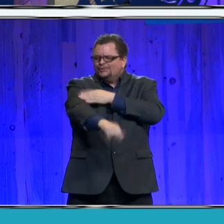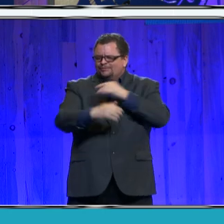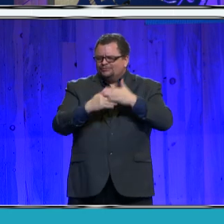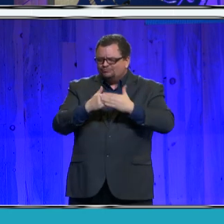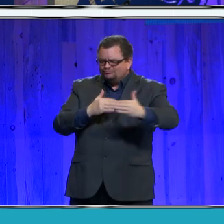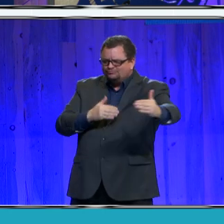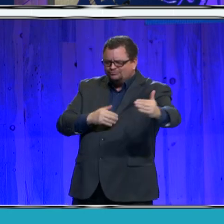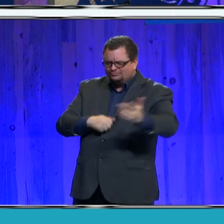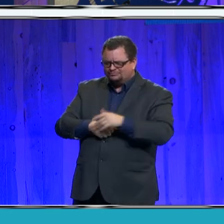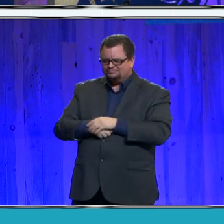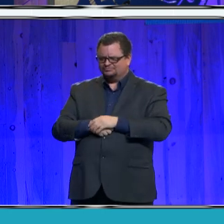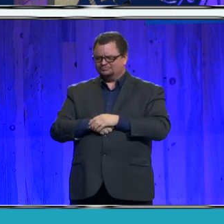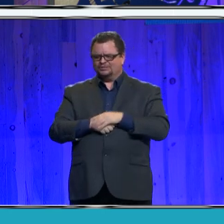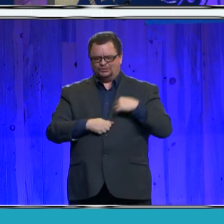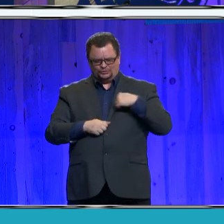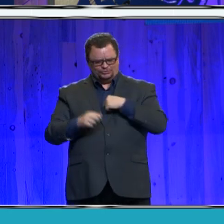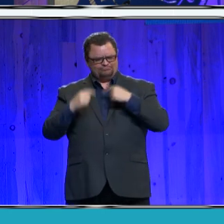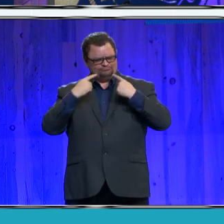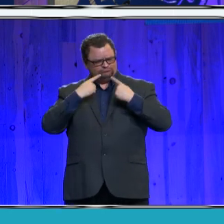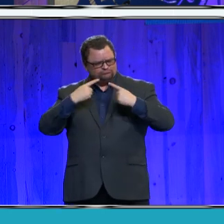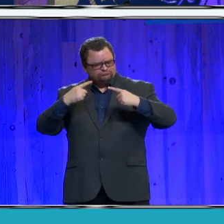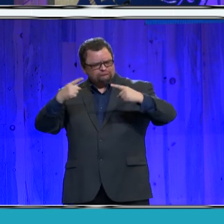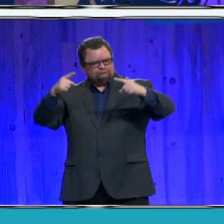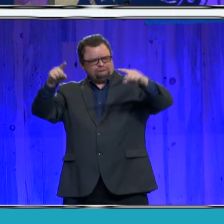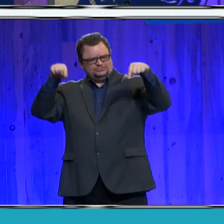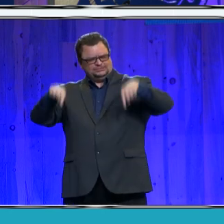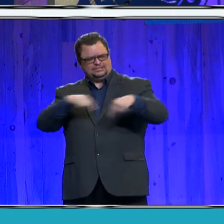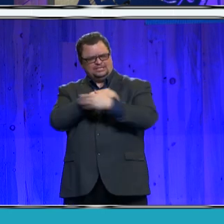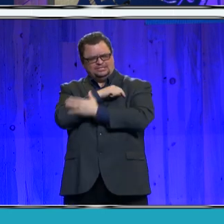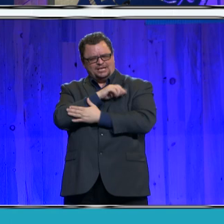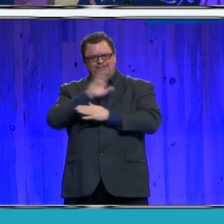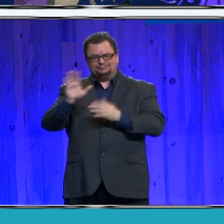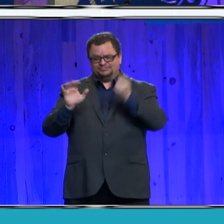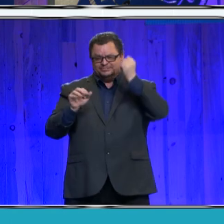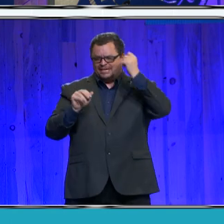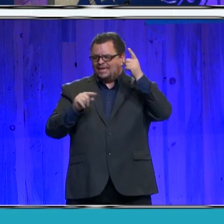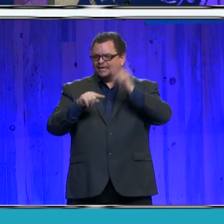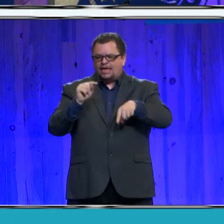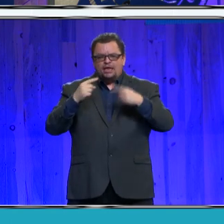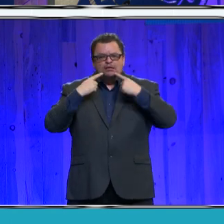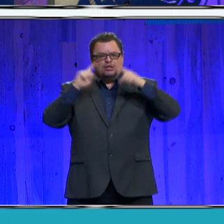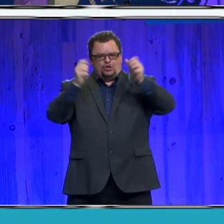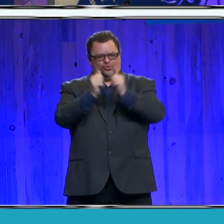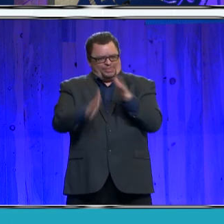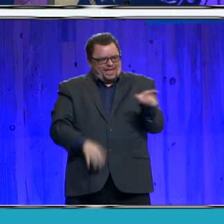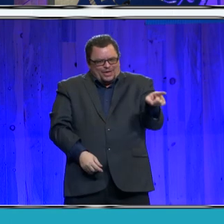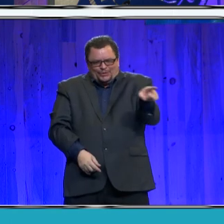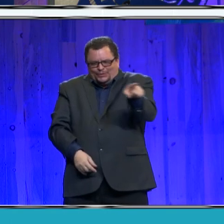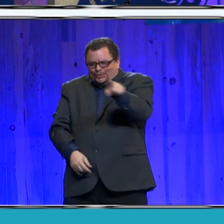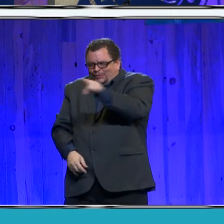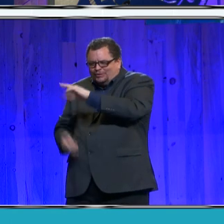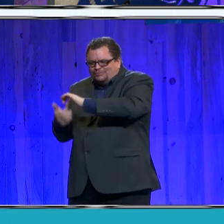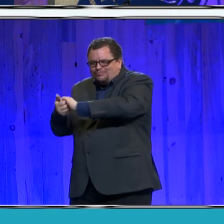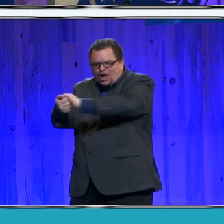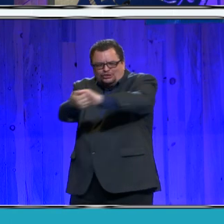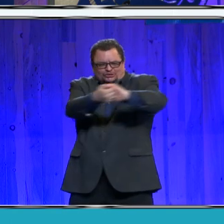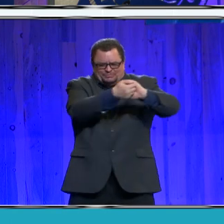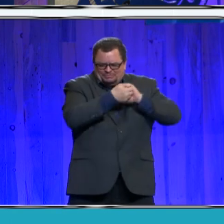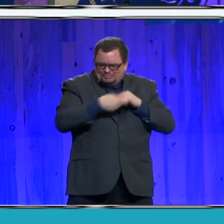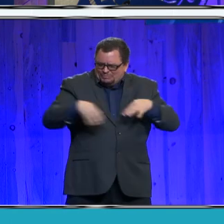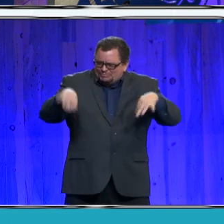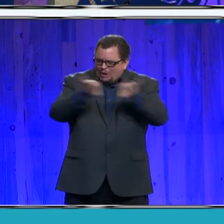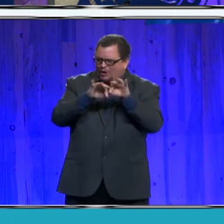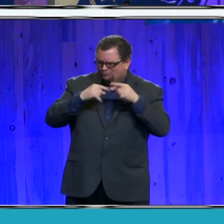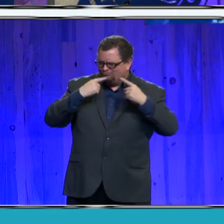we could not get the job done without the great contributions of our partners. We are grateful to every organization,